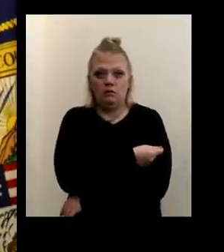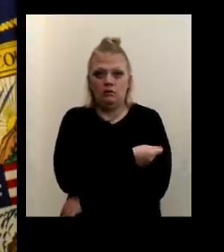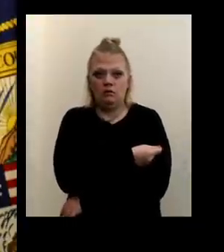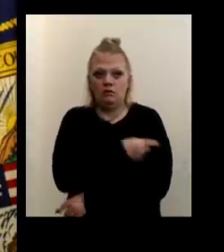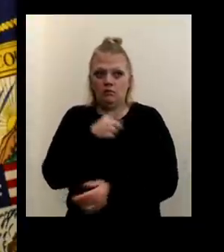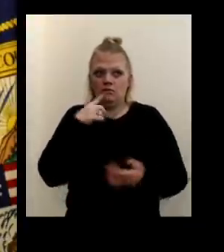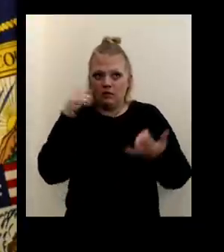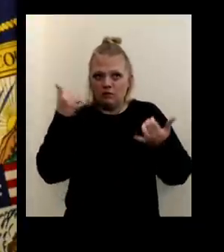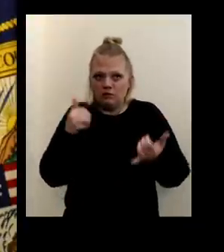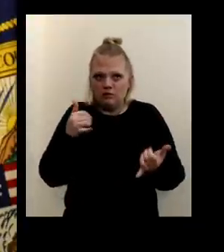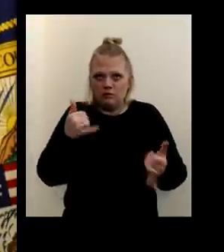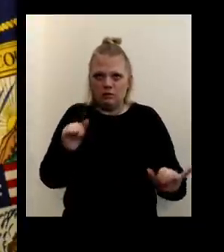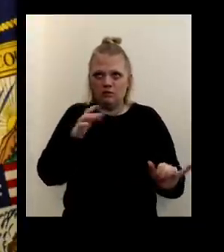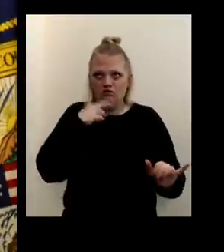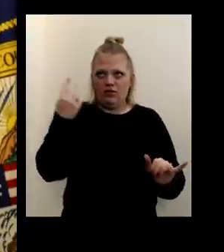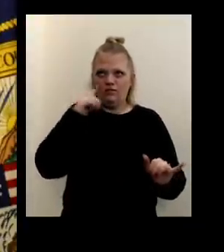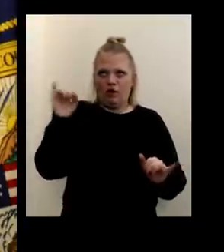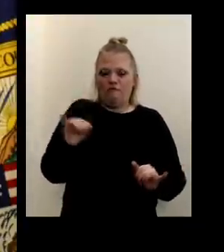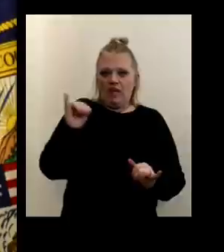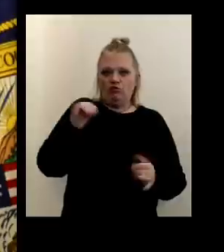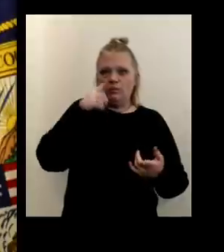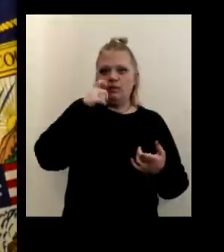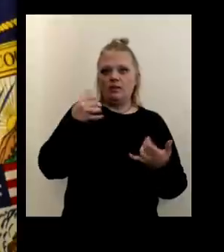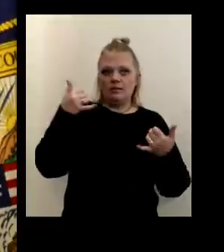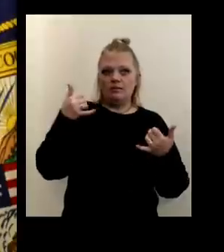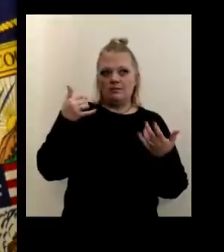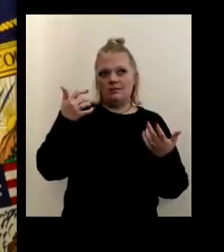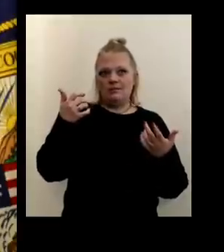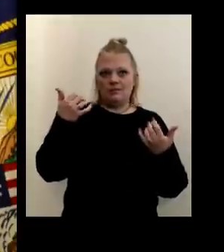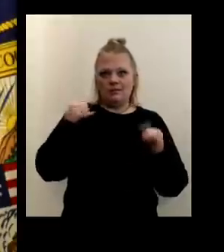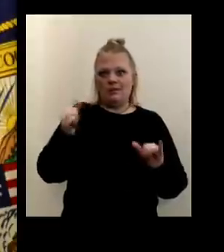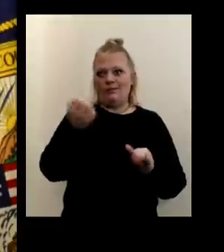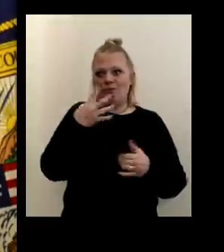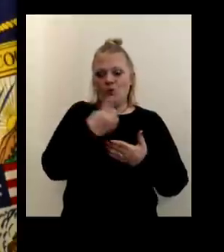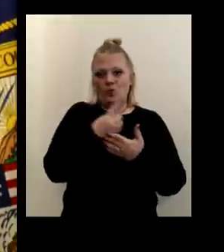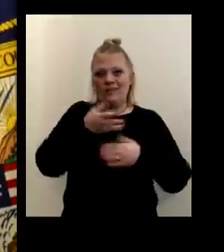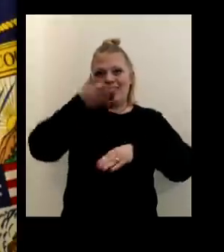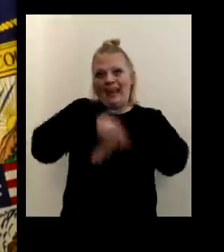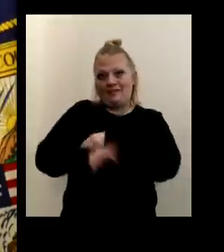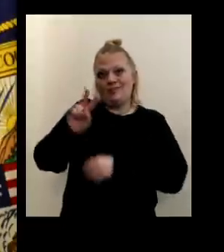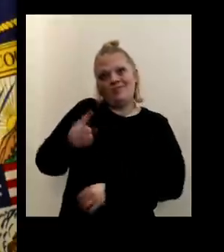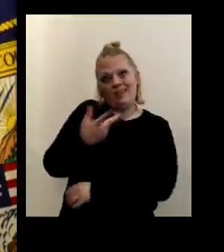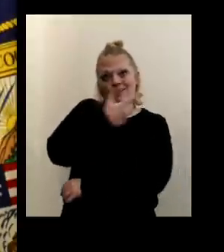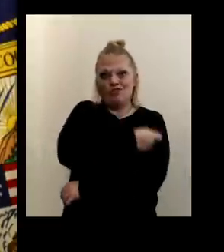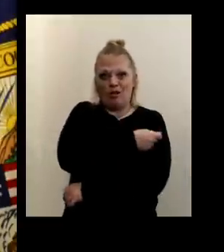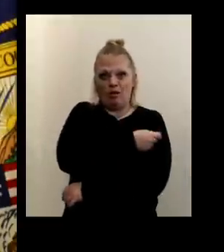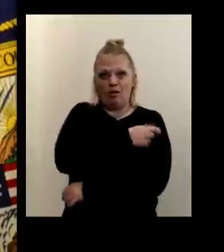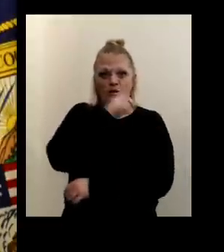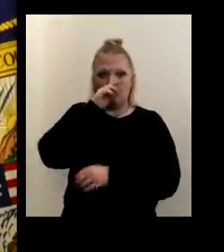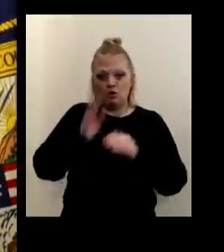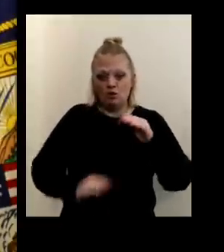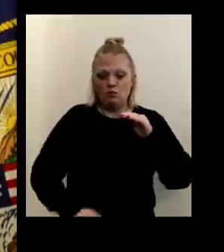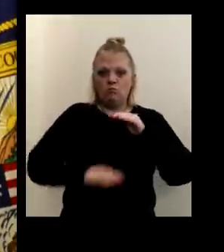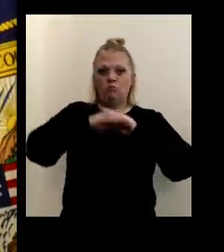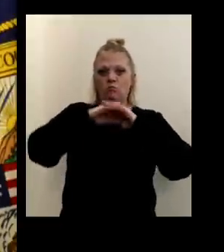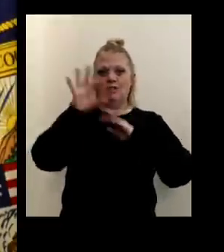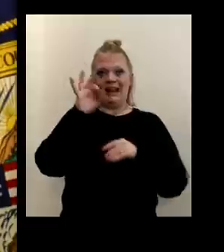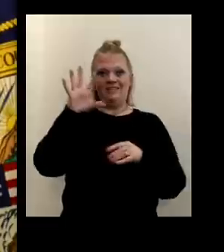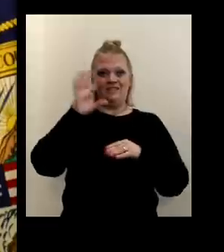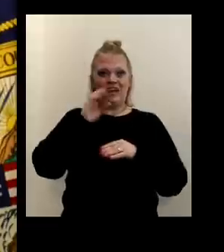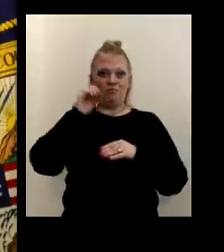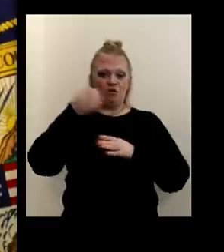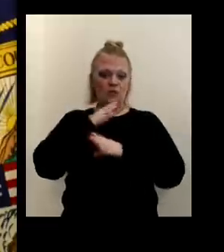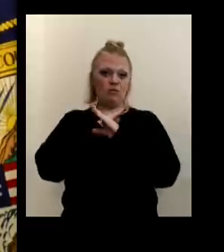they're still, uh, at risk of infection because it still takes about a couple of weeks after the second dose to get to that 95% protection.